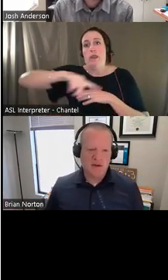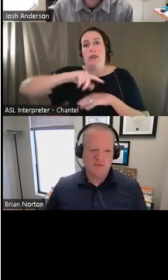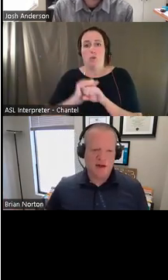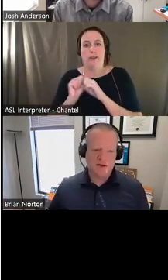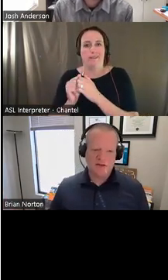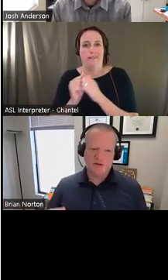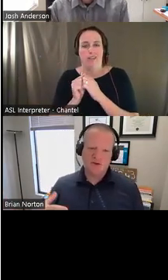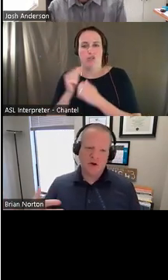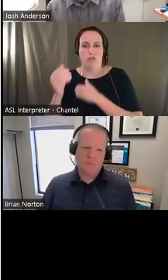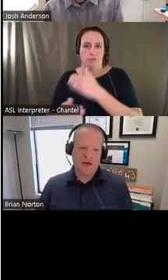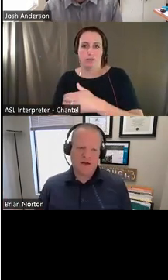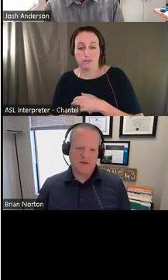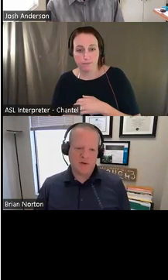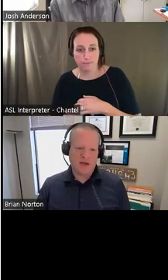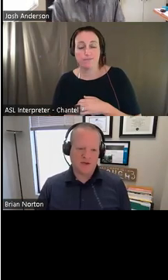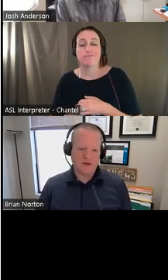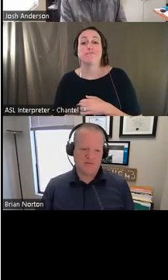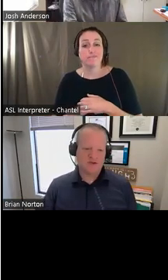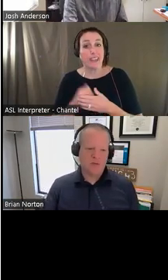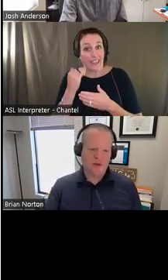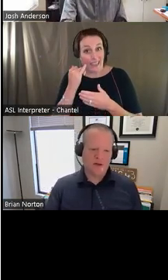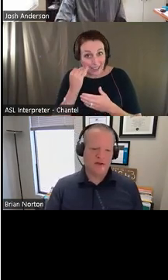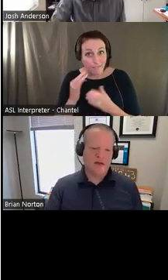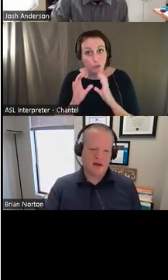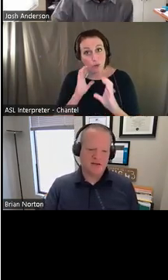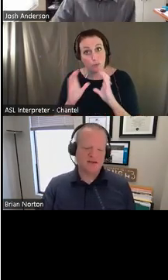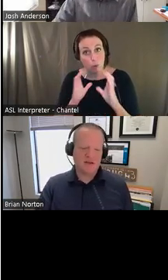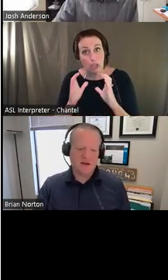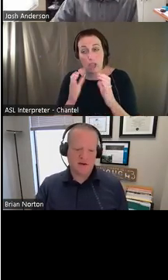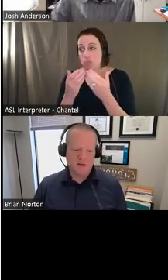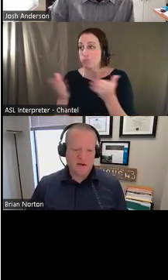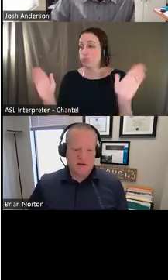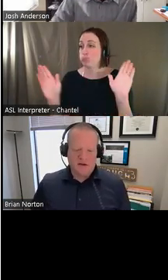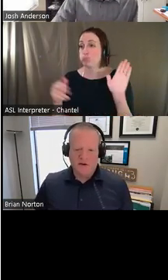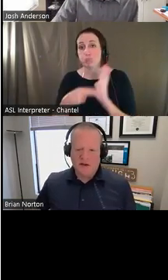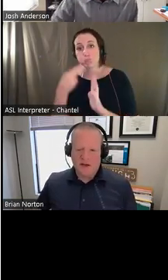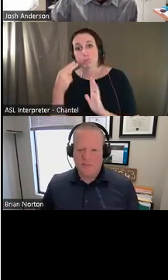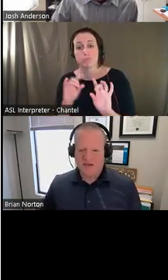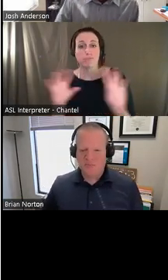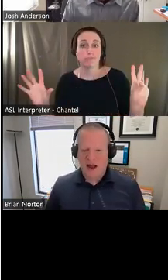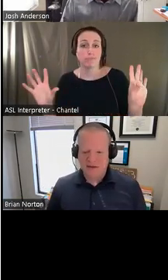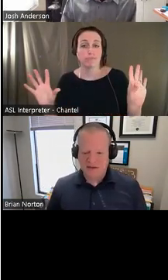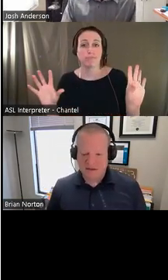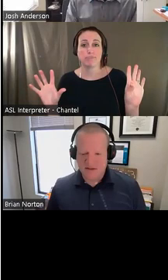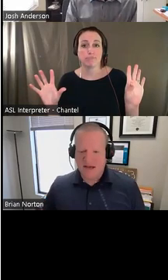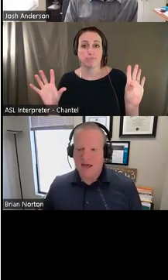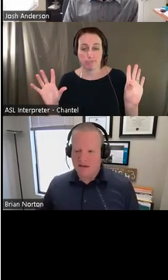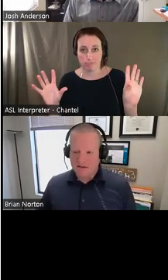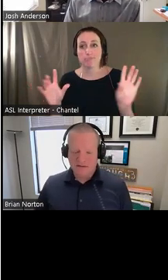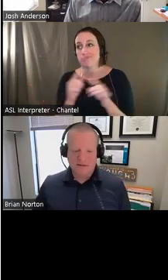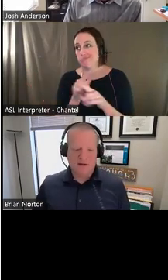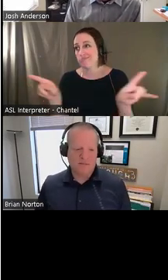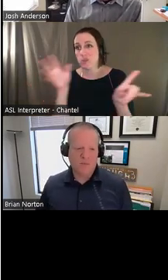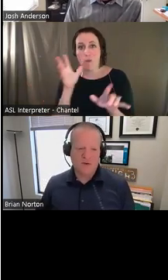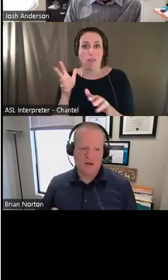and what I think you'll find is if there is an open line of communication, if it's open, it's honest, it's clear, you're going to get best practices in the end.